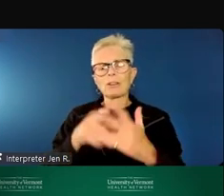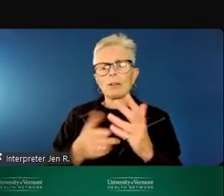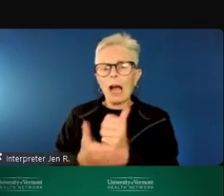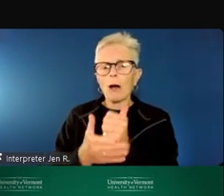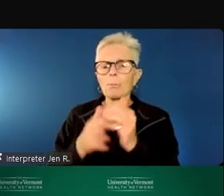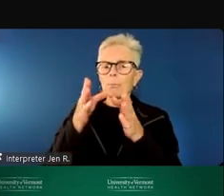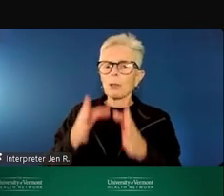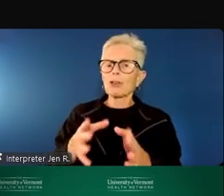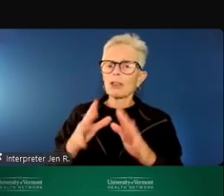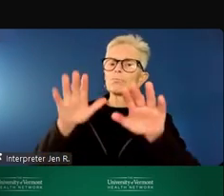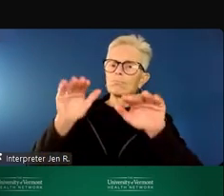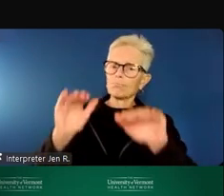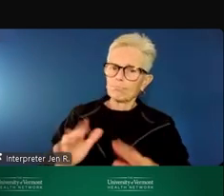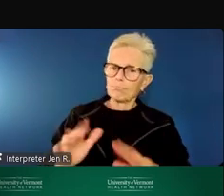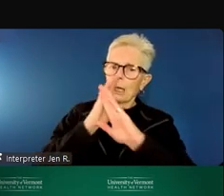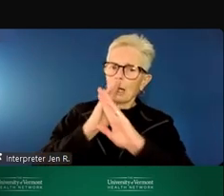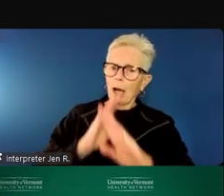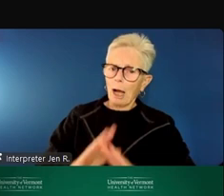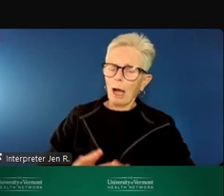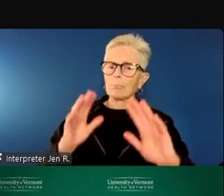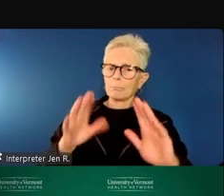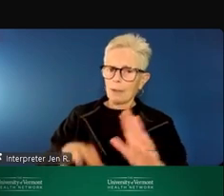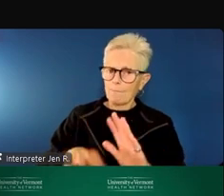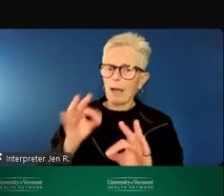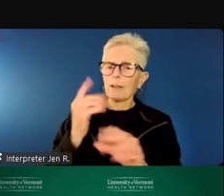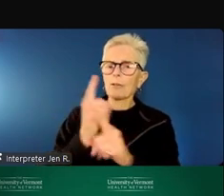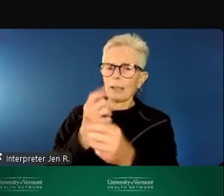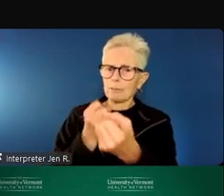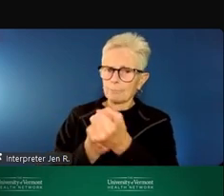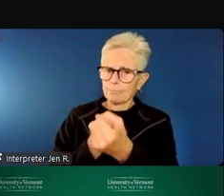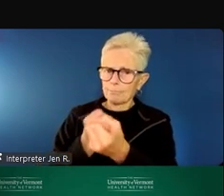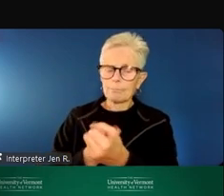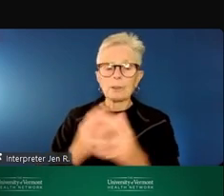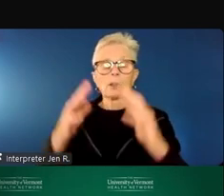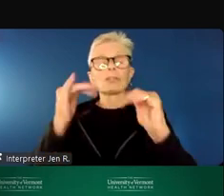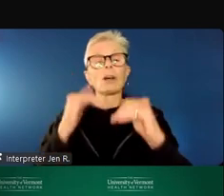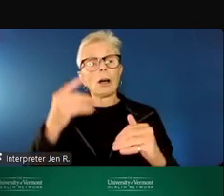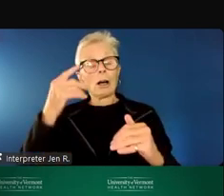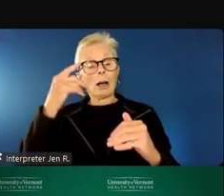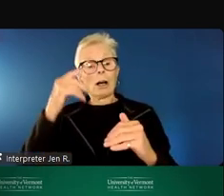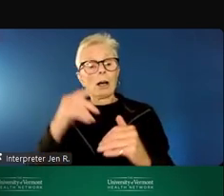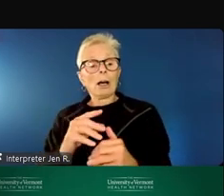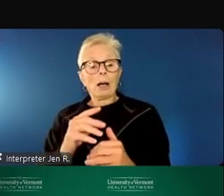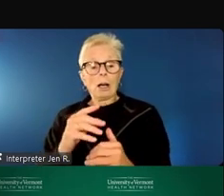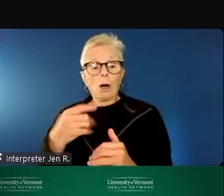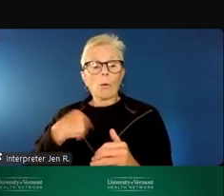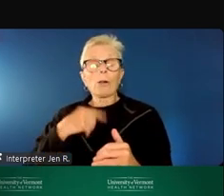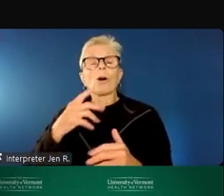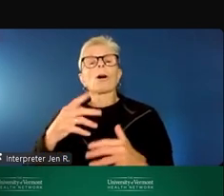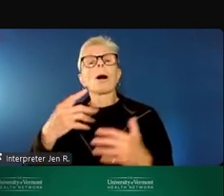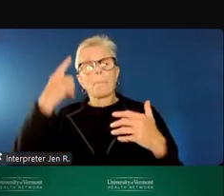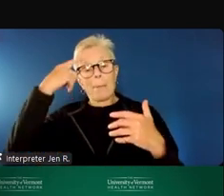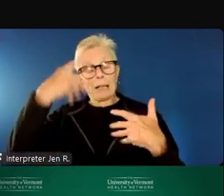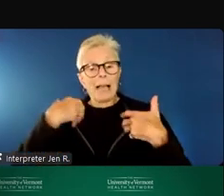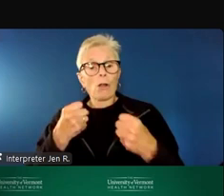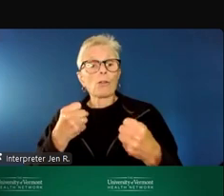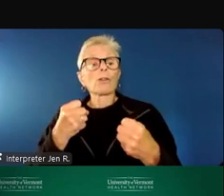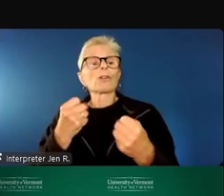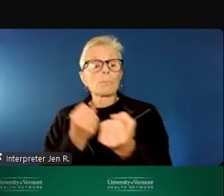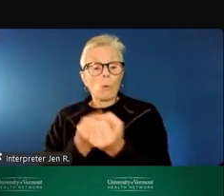And so specifically, Howard Center will be offering mental health support services through crisis assessment,